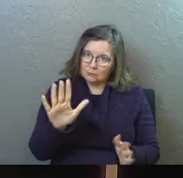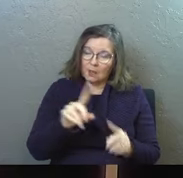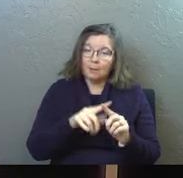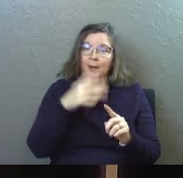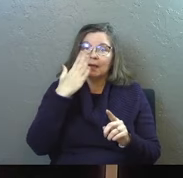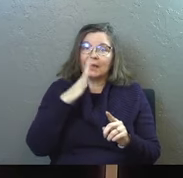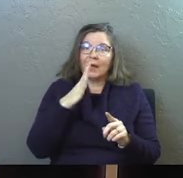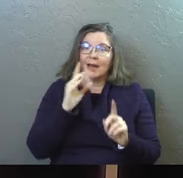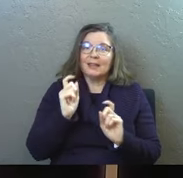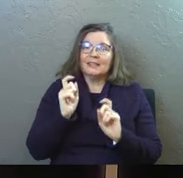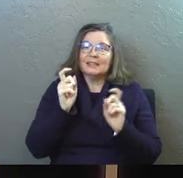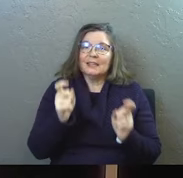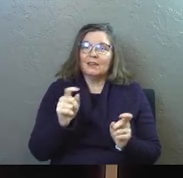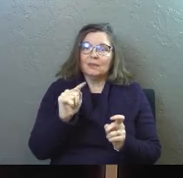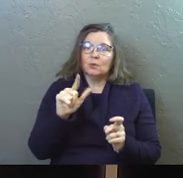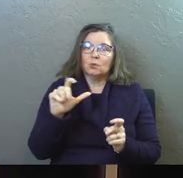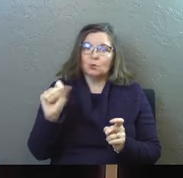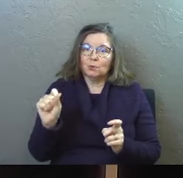but God has equipped you